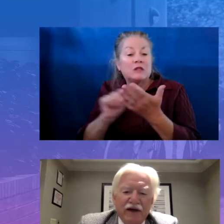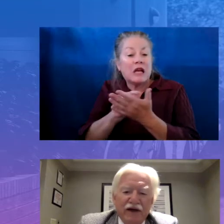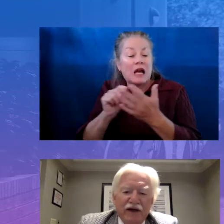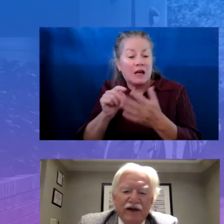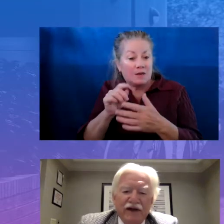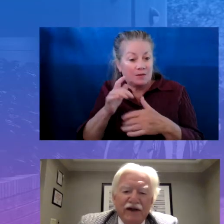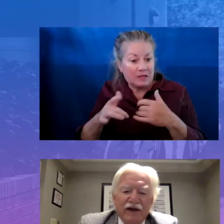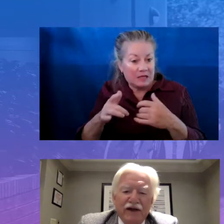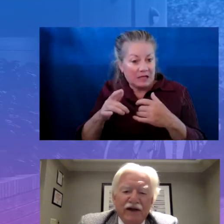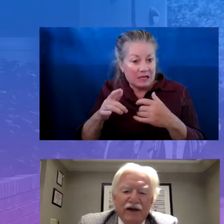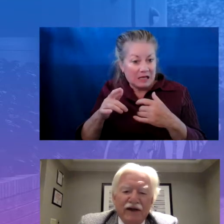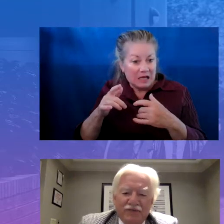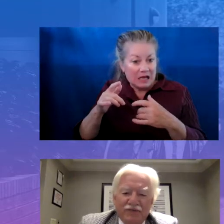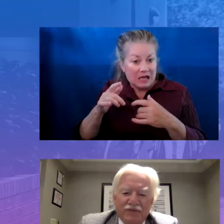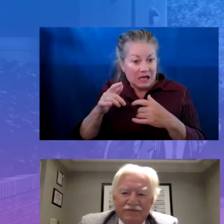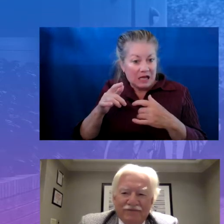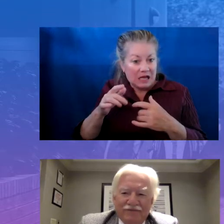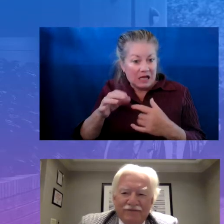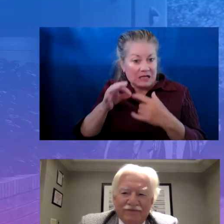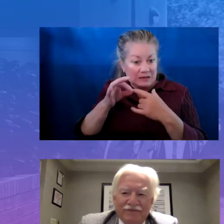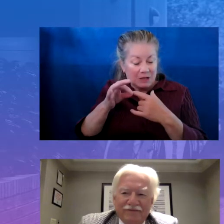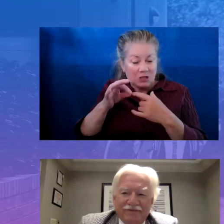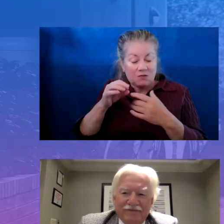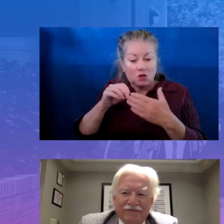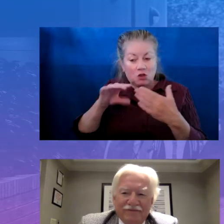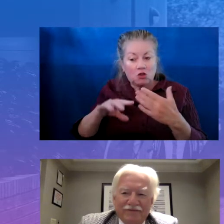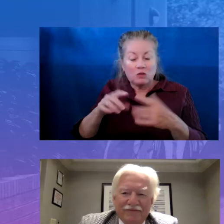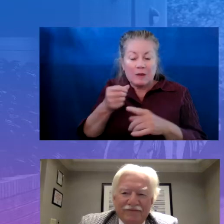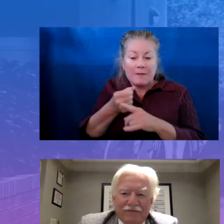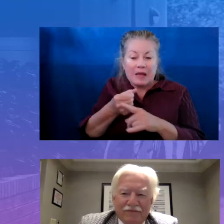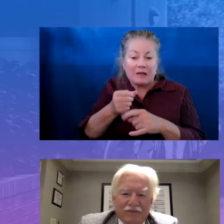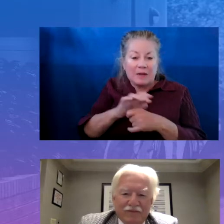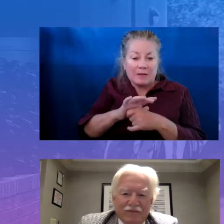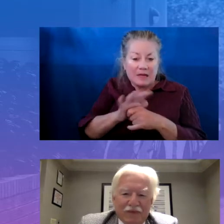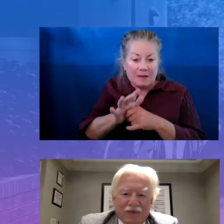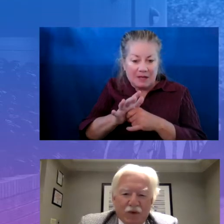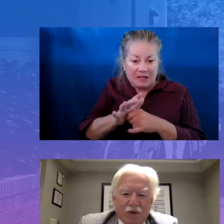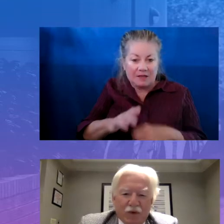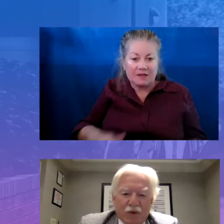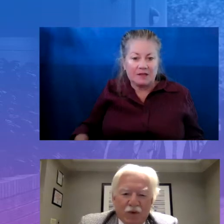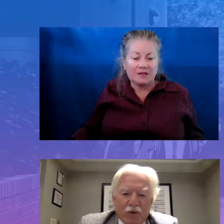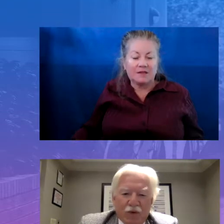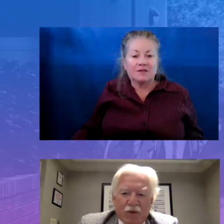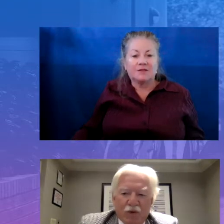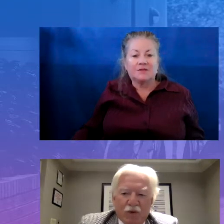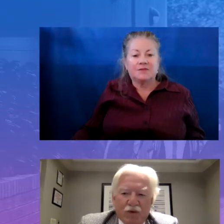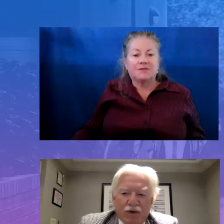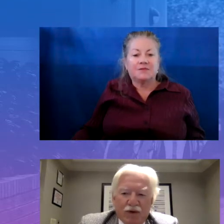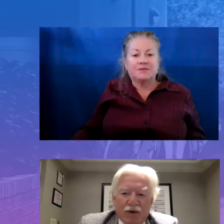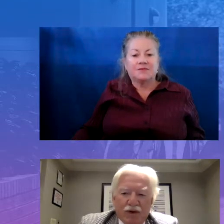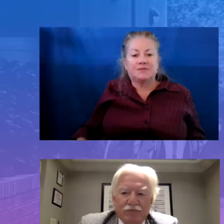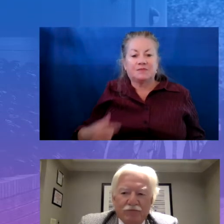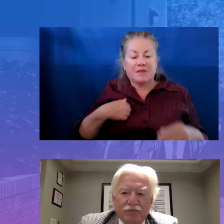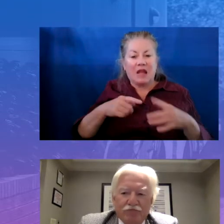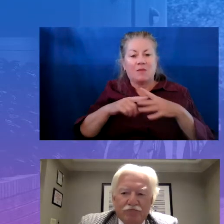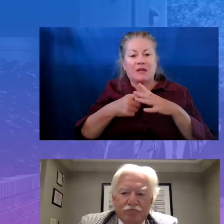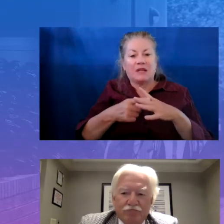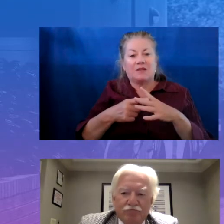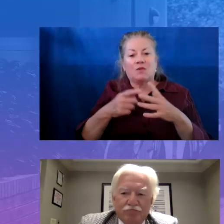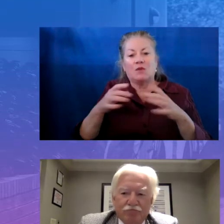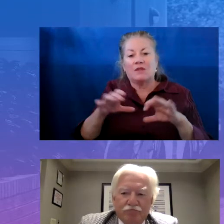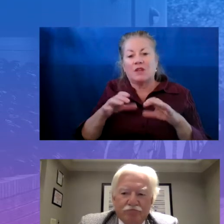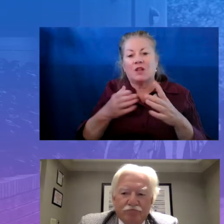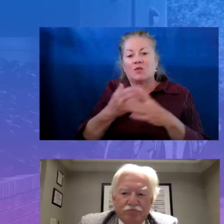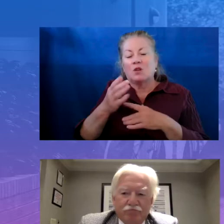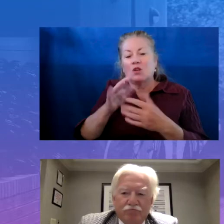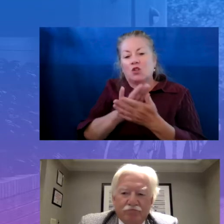pandemic. So I'll begin by just sharing what we've done throughout the school year this year in terms